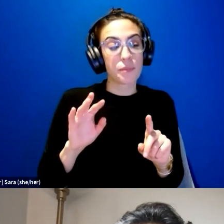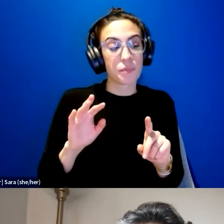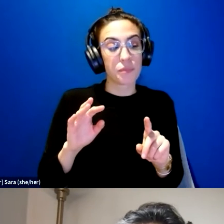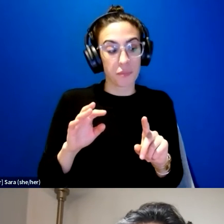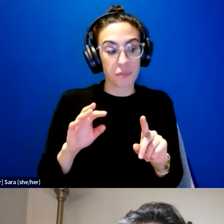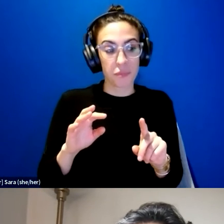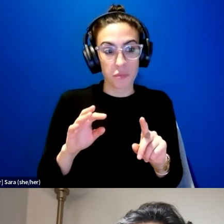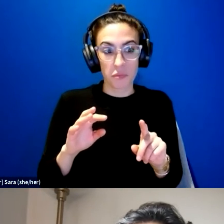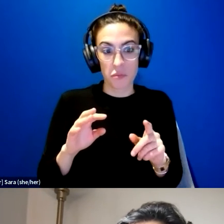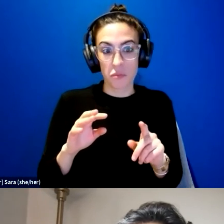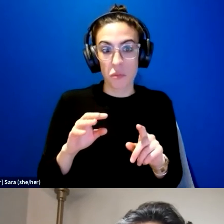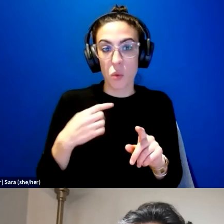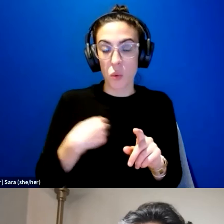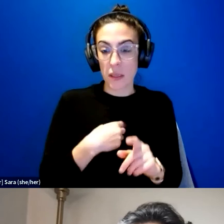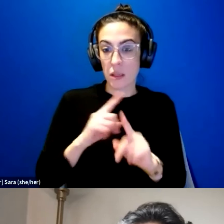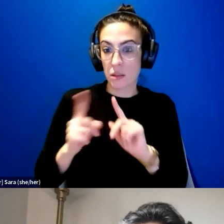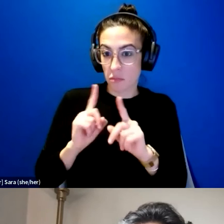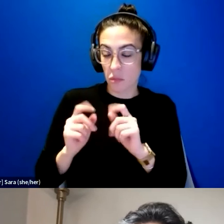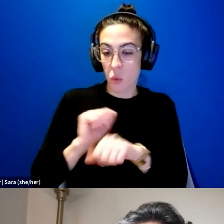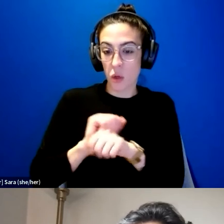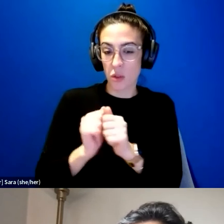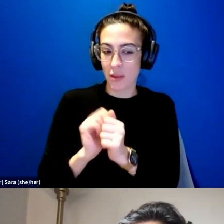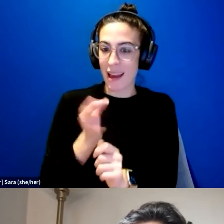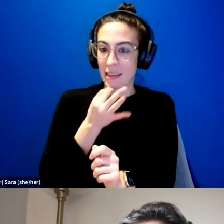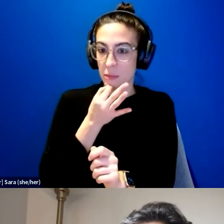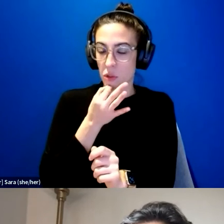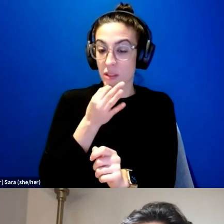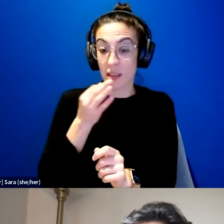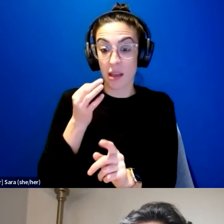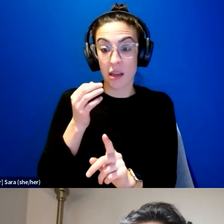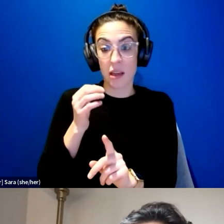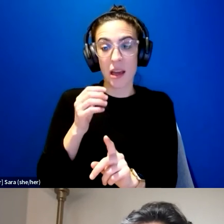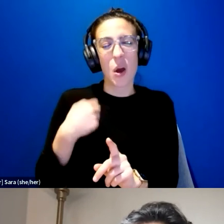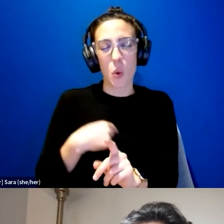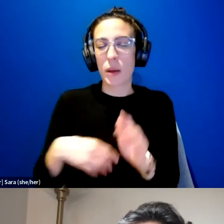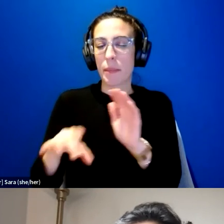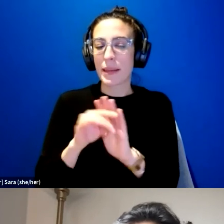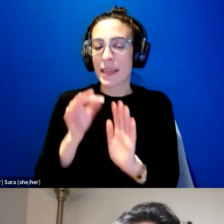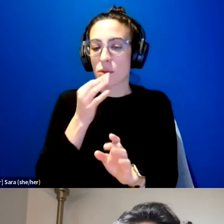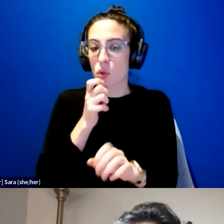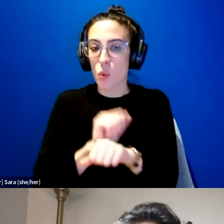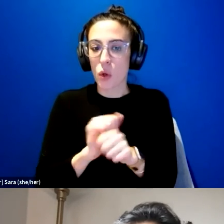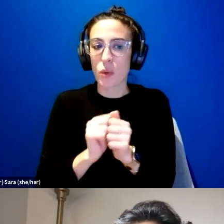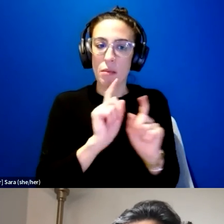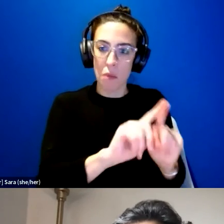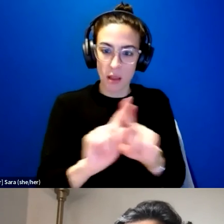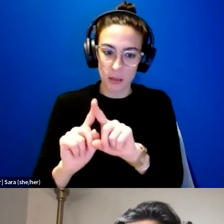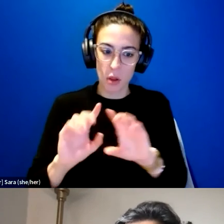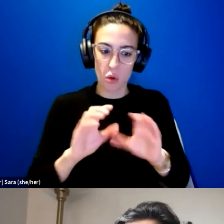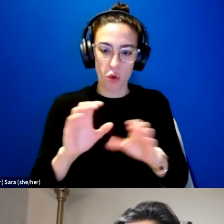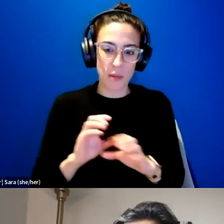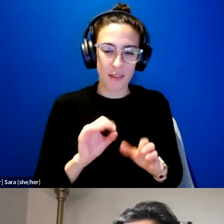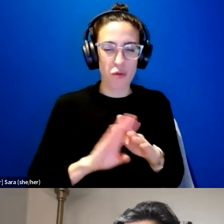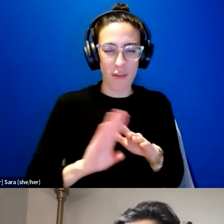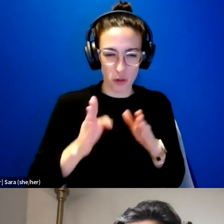experts that we work with, and we specifically chose experts who work with multiple groups of refugees, just to kind of get